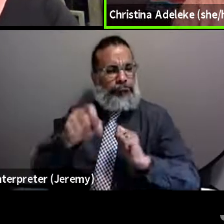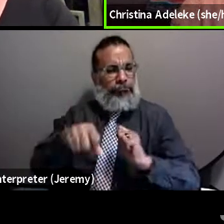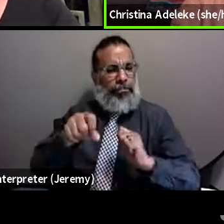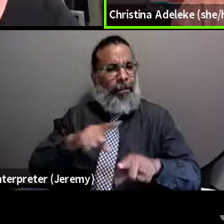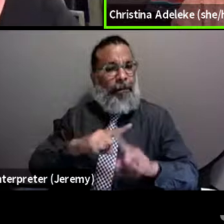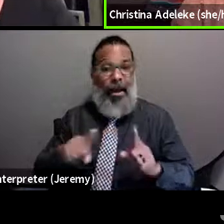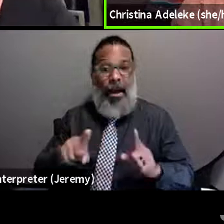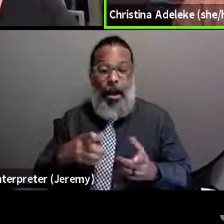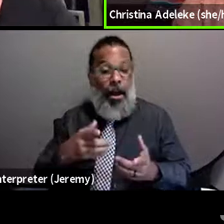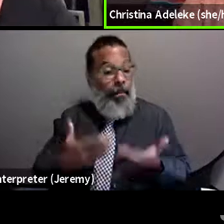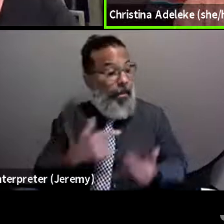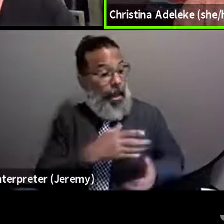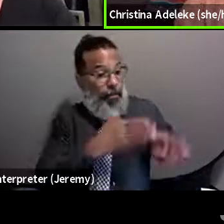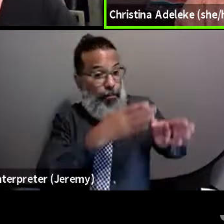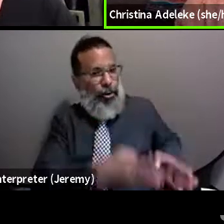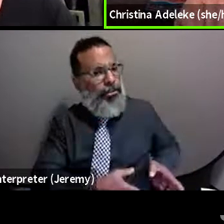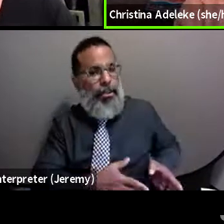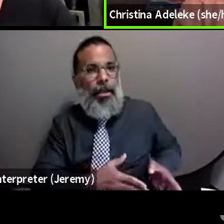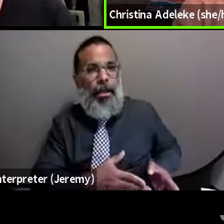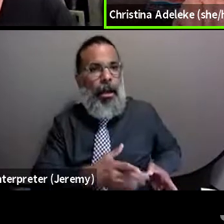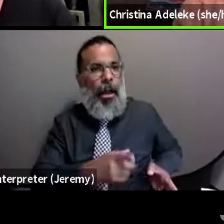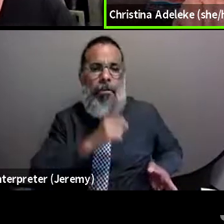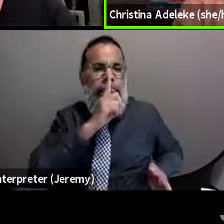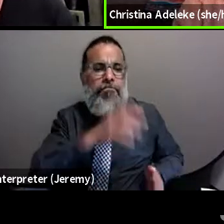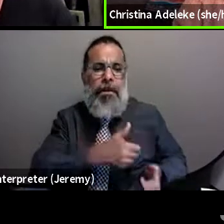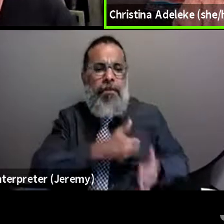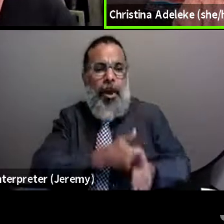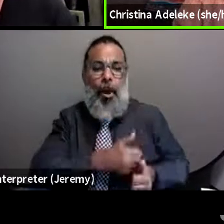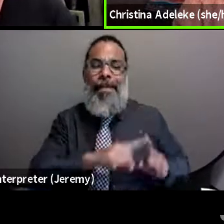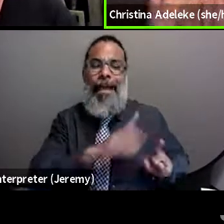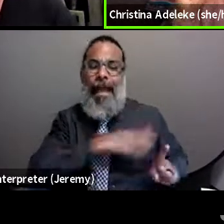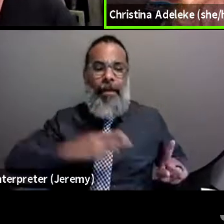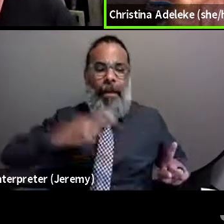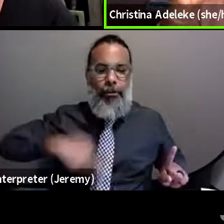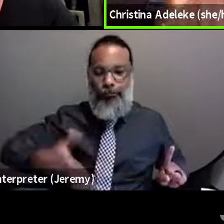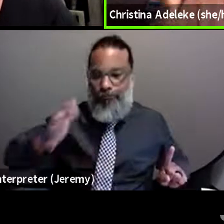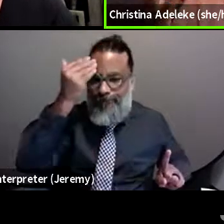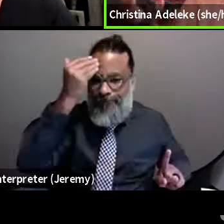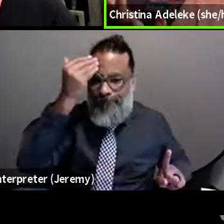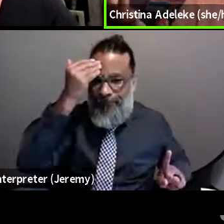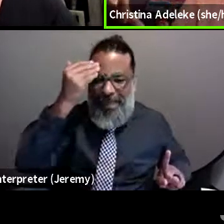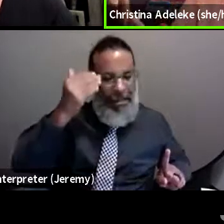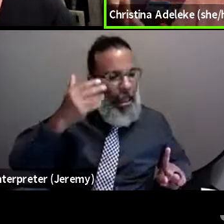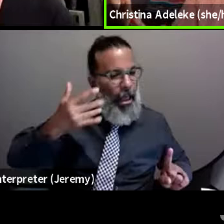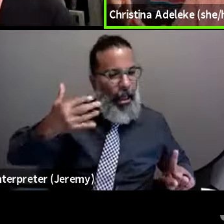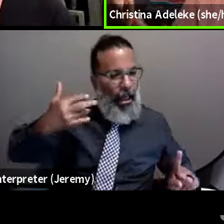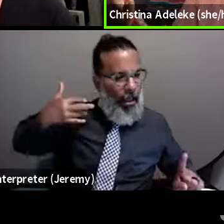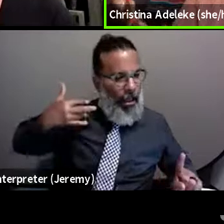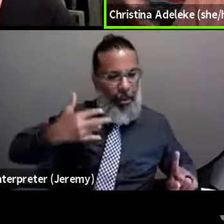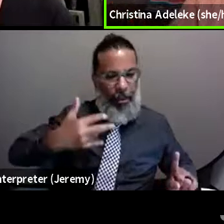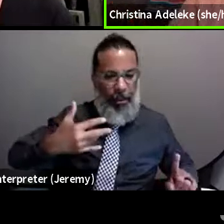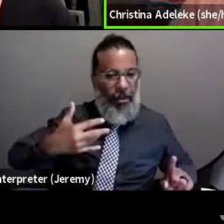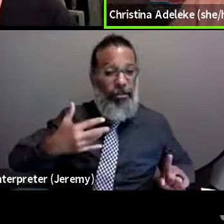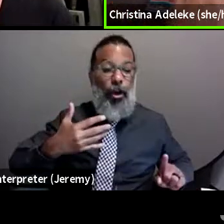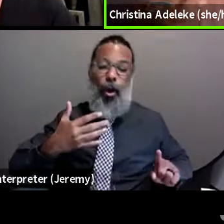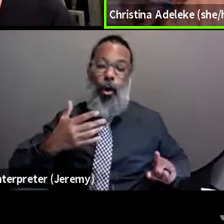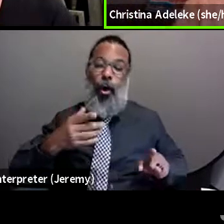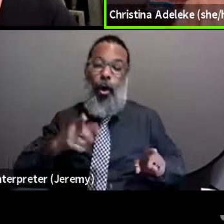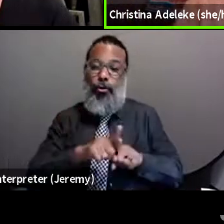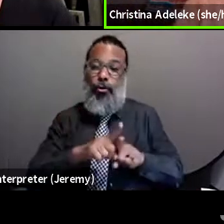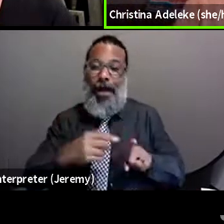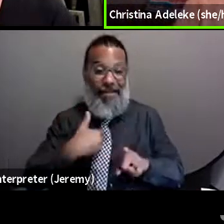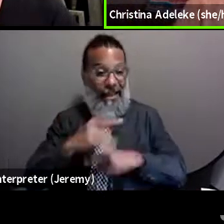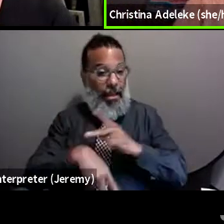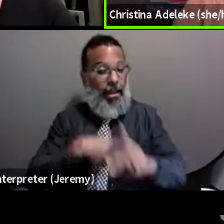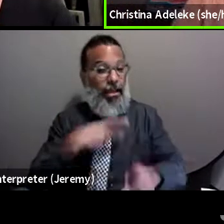compliant, but they may have some history that they're, they're dealing with. So I think being able to have that context for providers, to be able to know